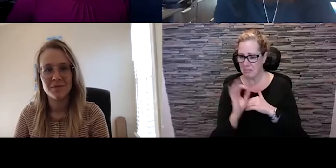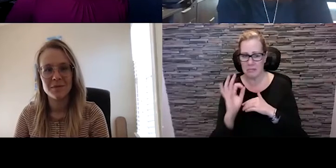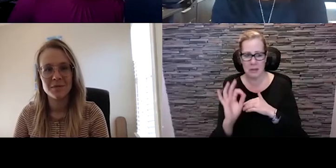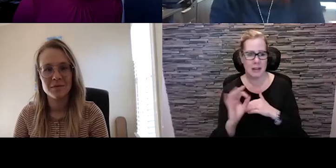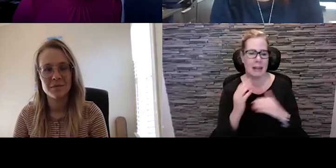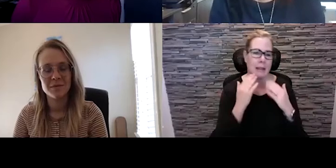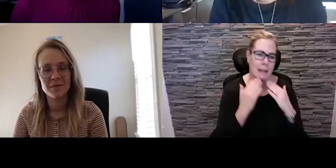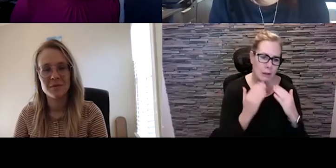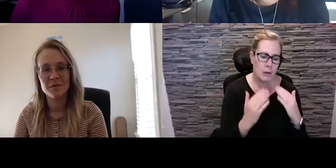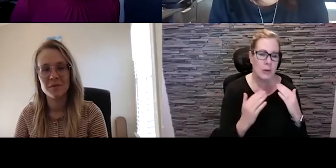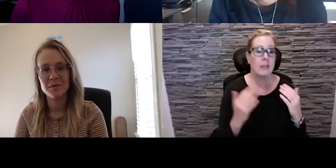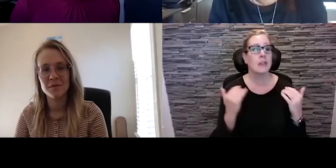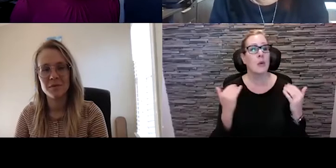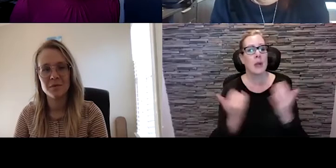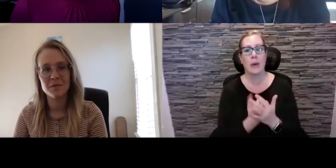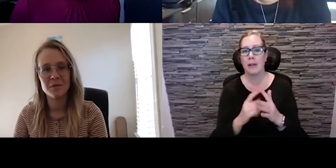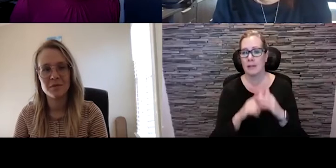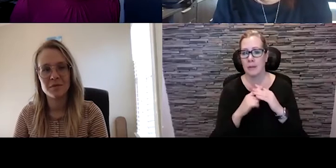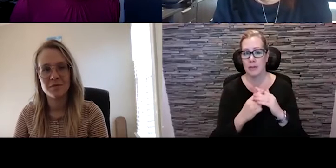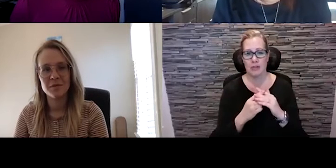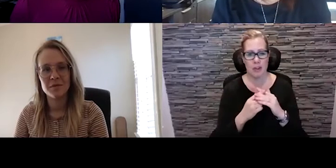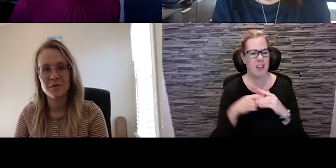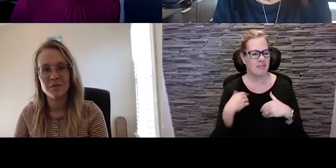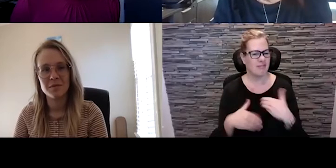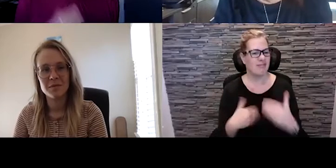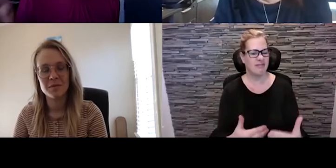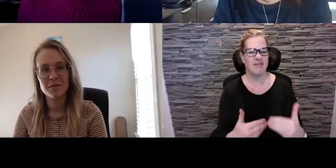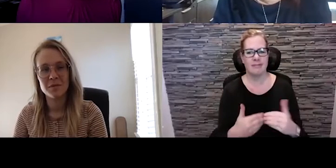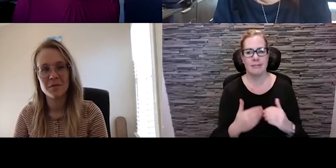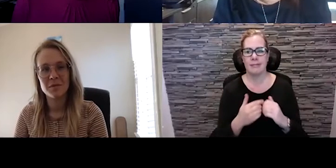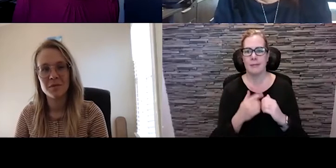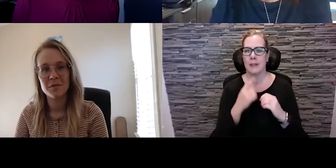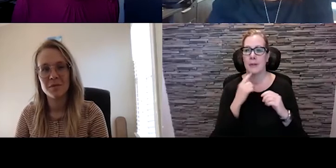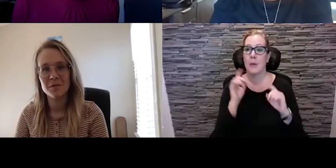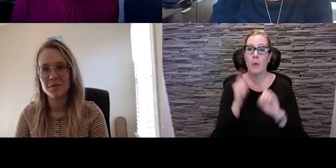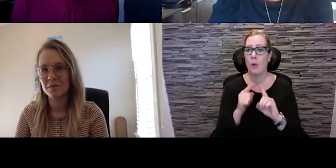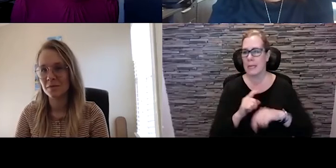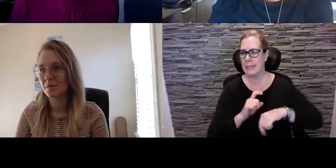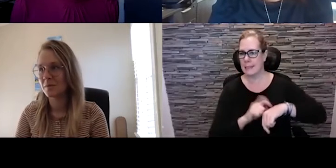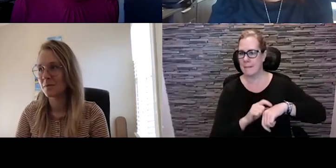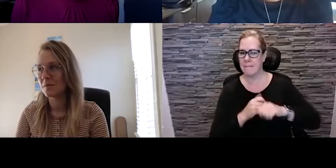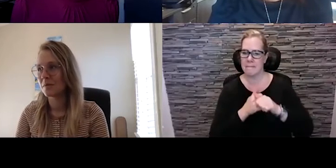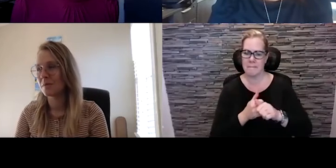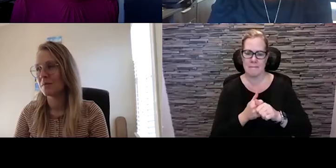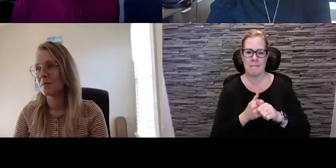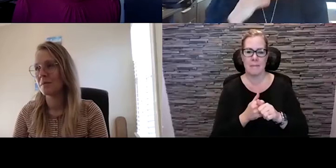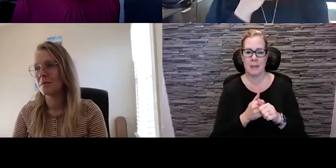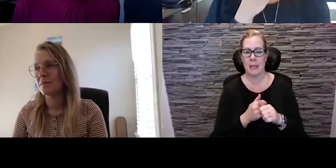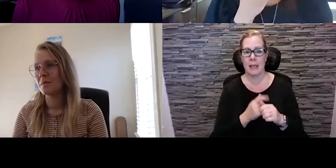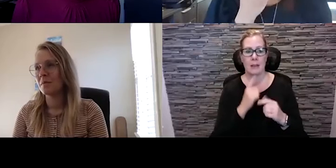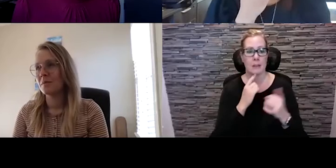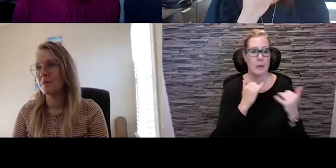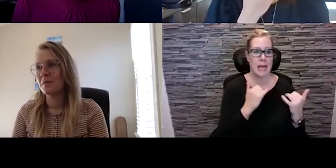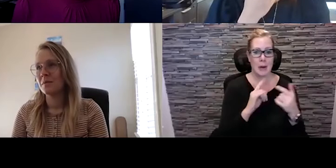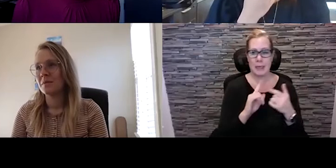We're going to get things started off here so that we can look to keep on time today. Our plan is to meet from now